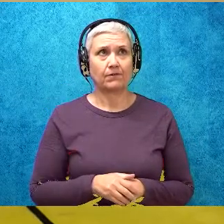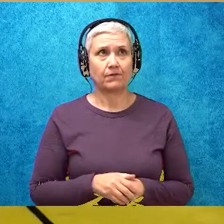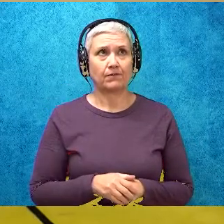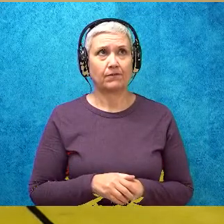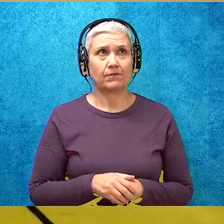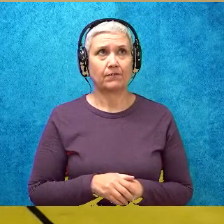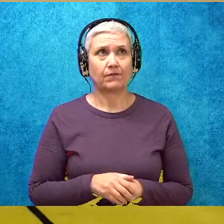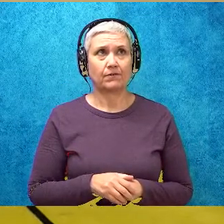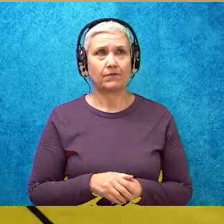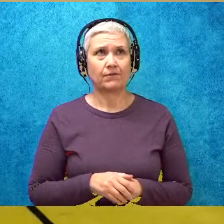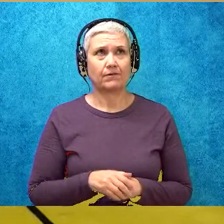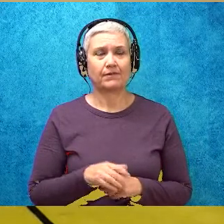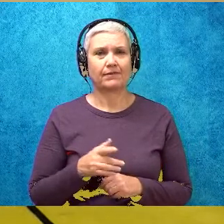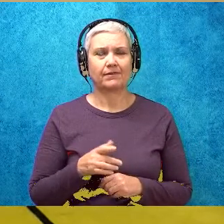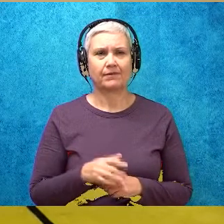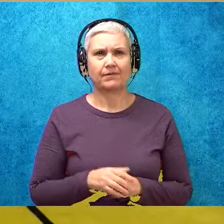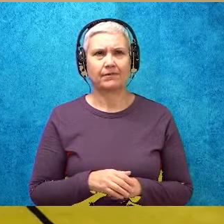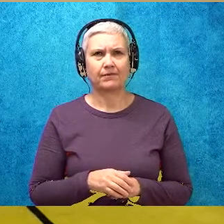Found.